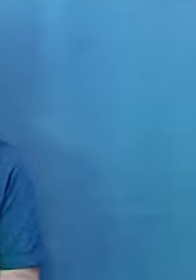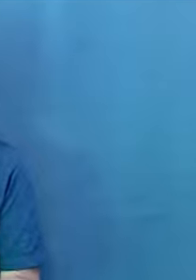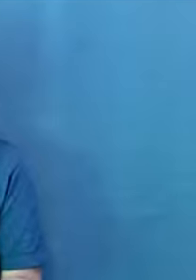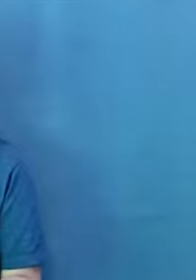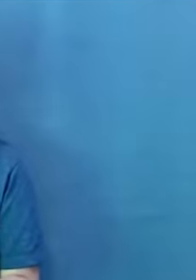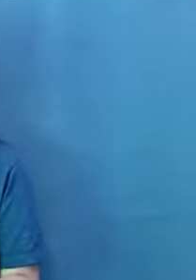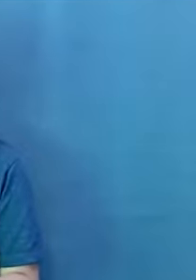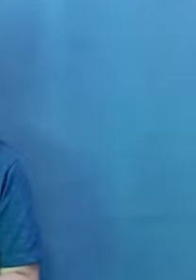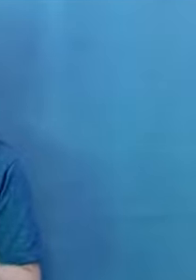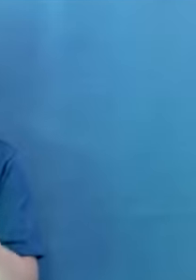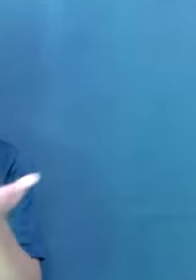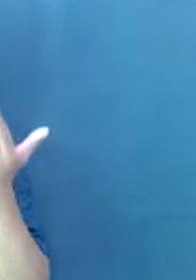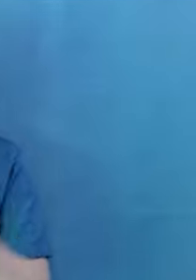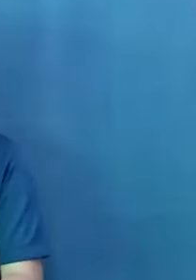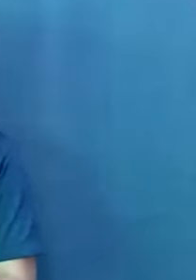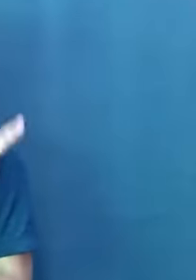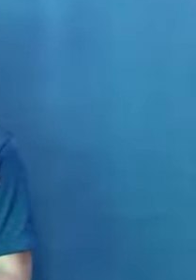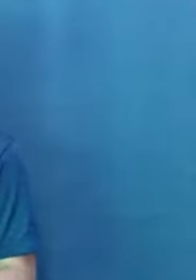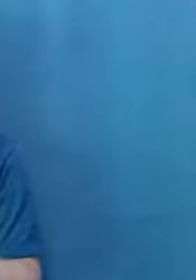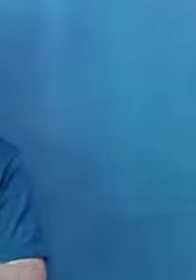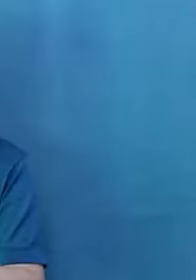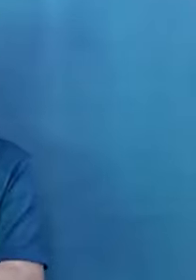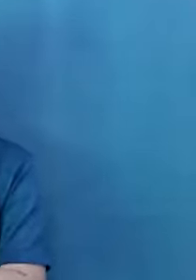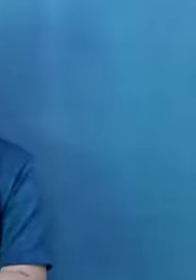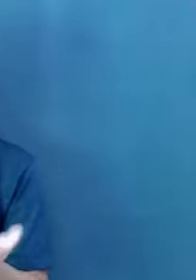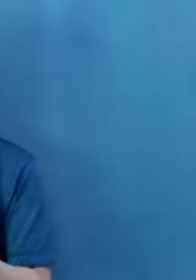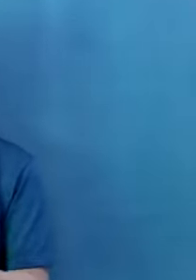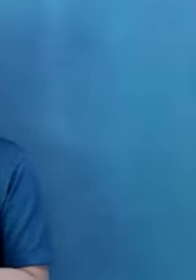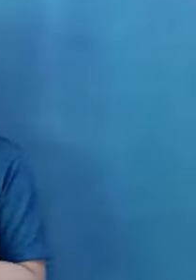well. Maybe Disney can help me answer this question. Disney?